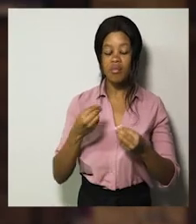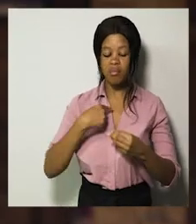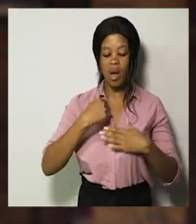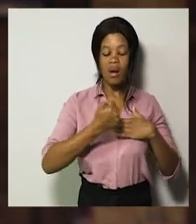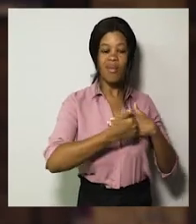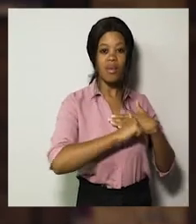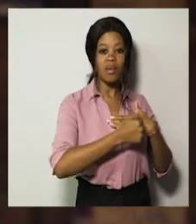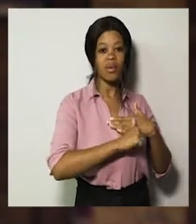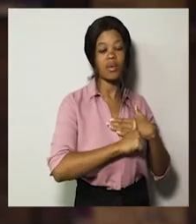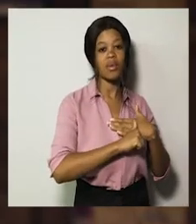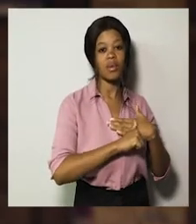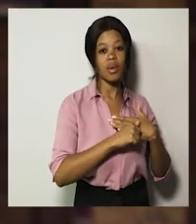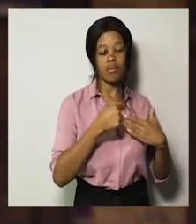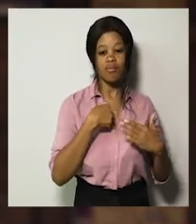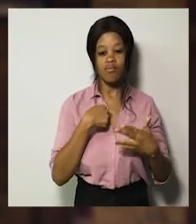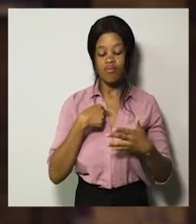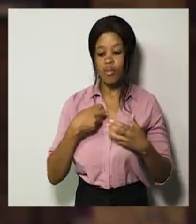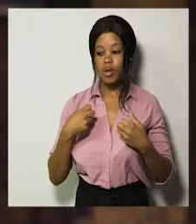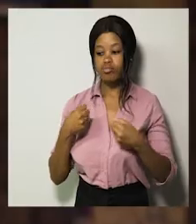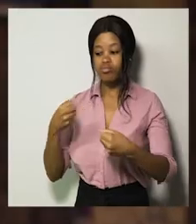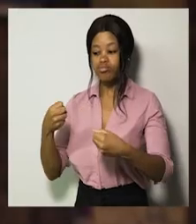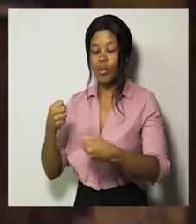I was taken to hospital